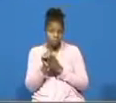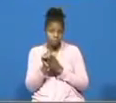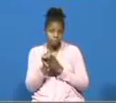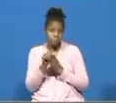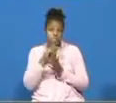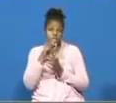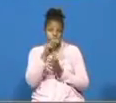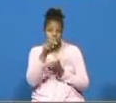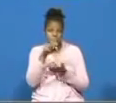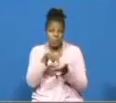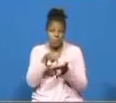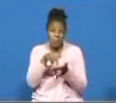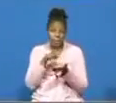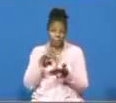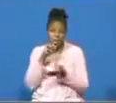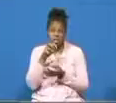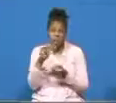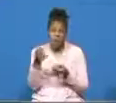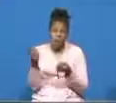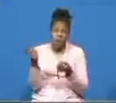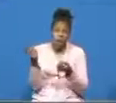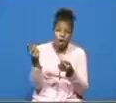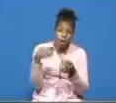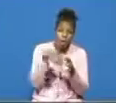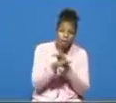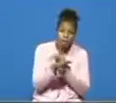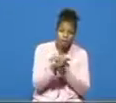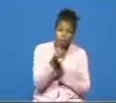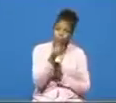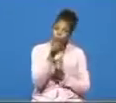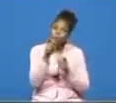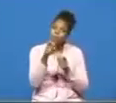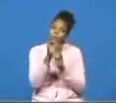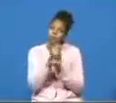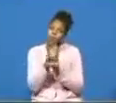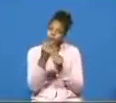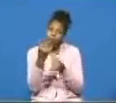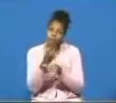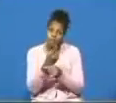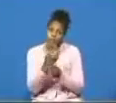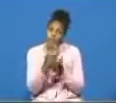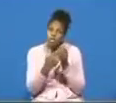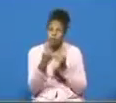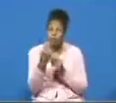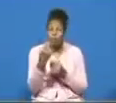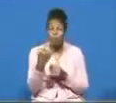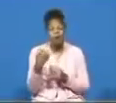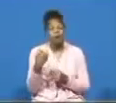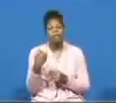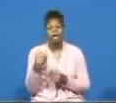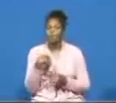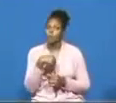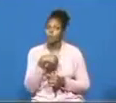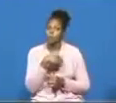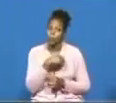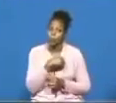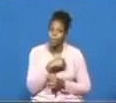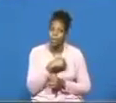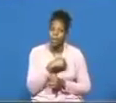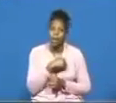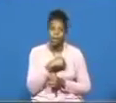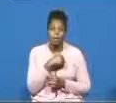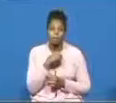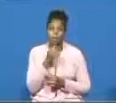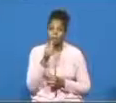serpents came upon them you better be careful today somebody that we are not driving away